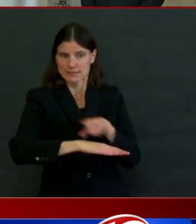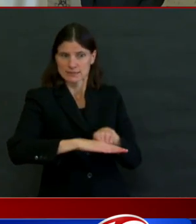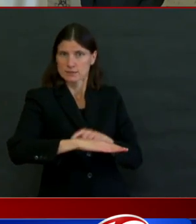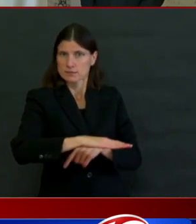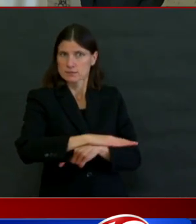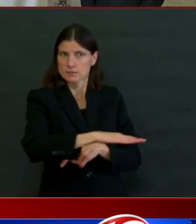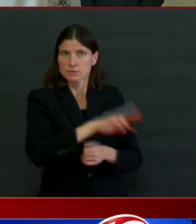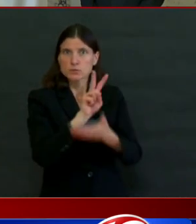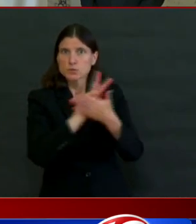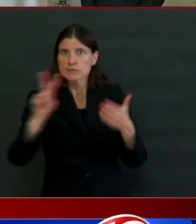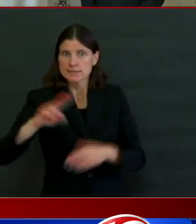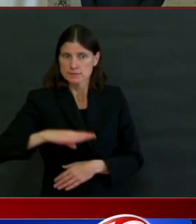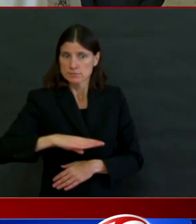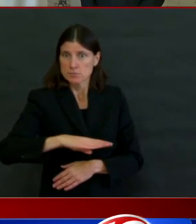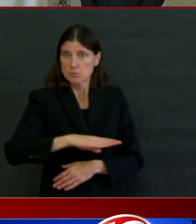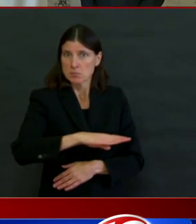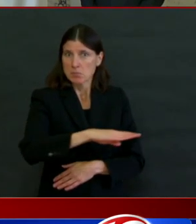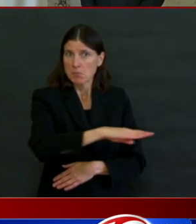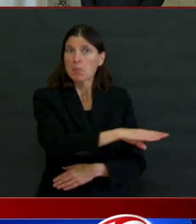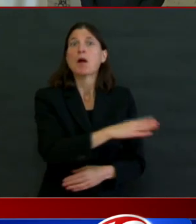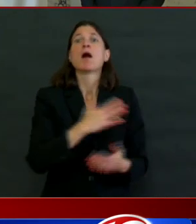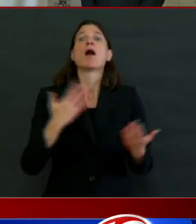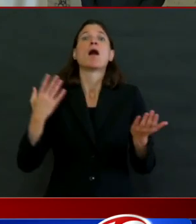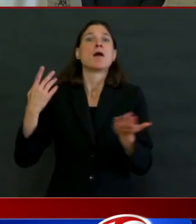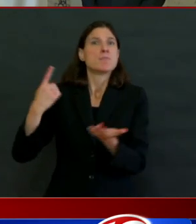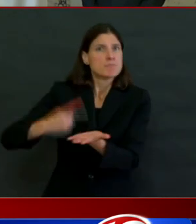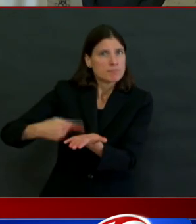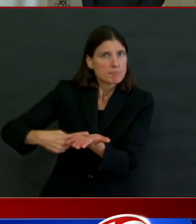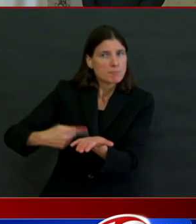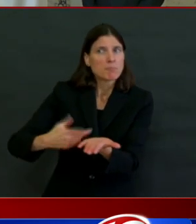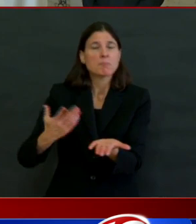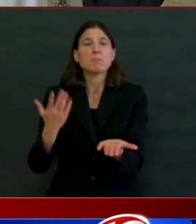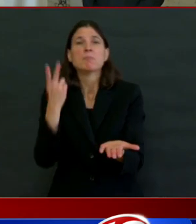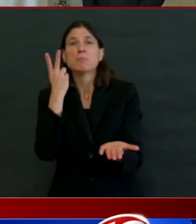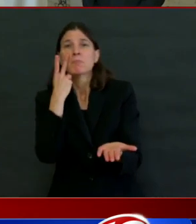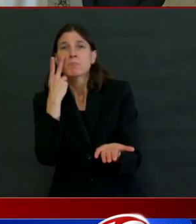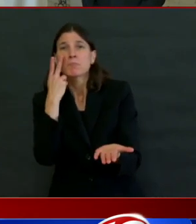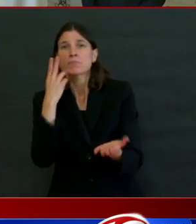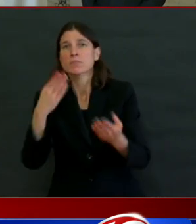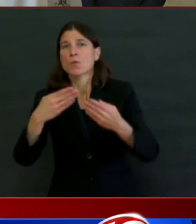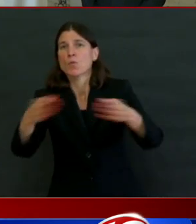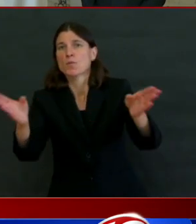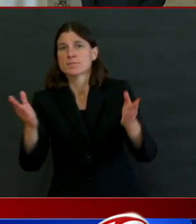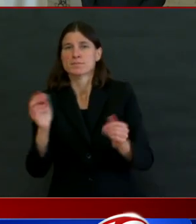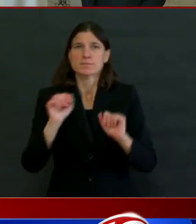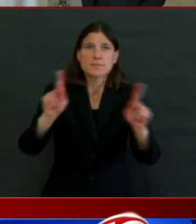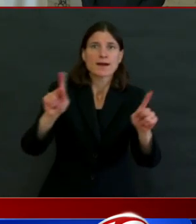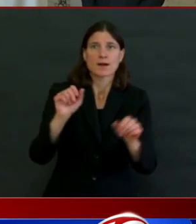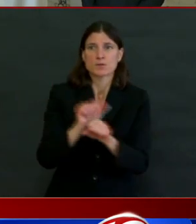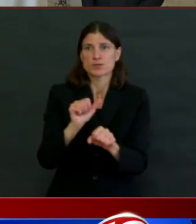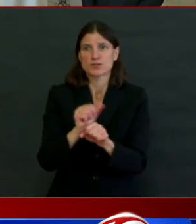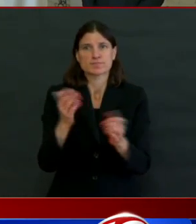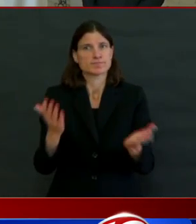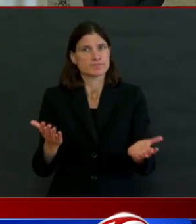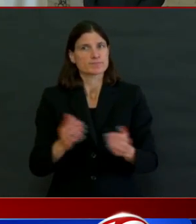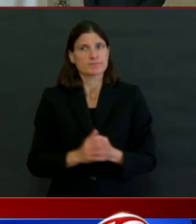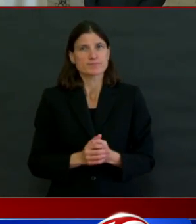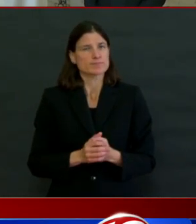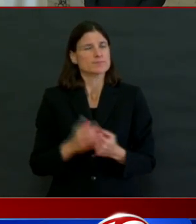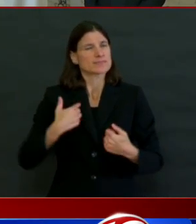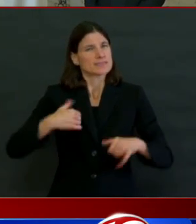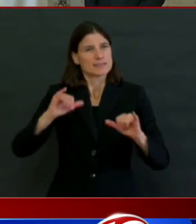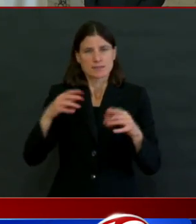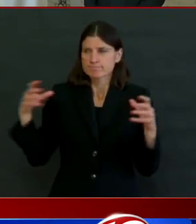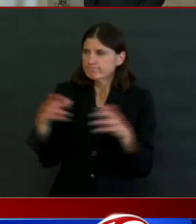when we'll be reopening, under what set of conditions, when industries might come back first, et cetera.